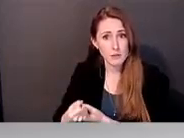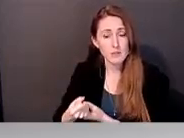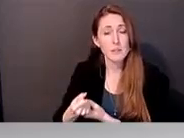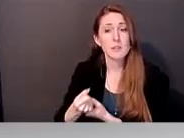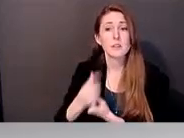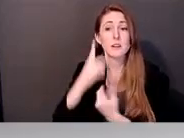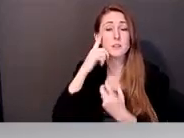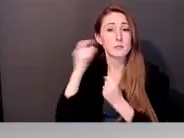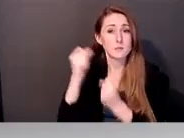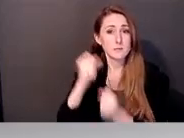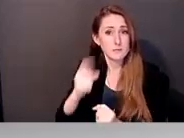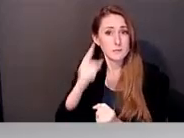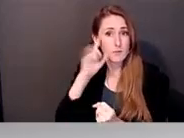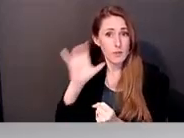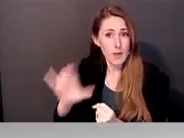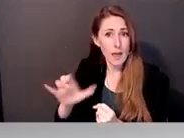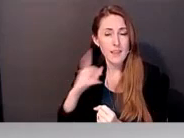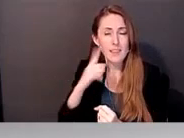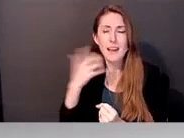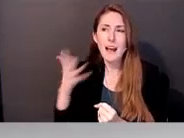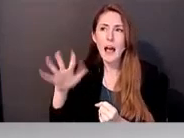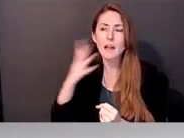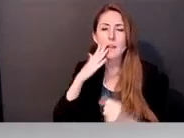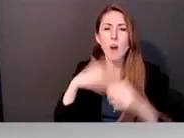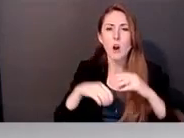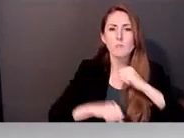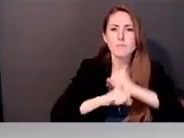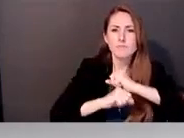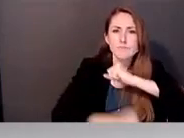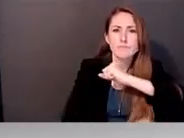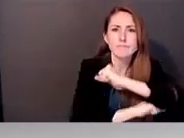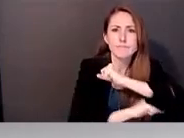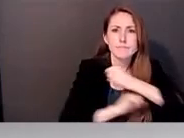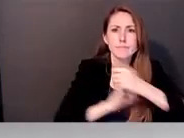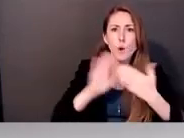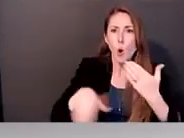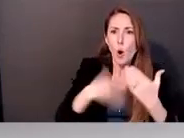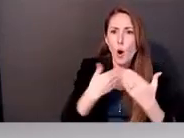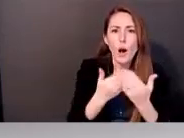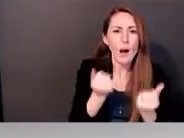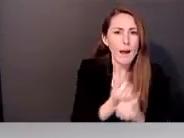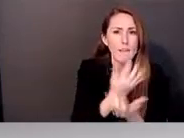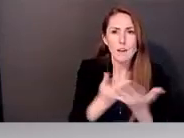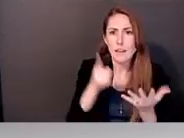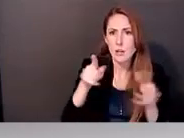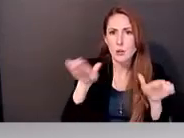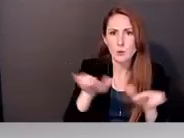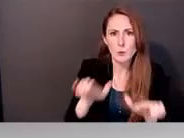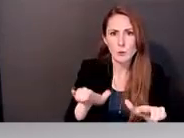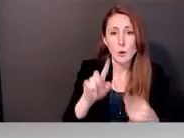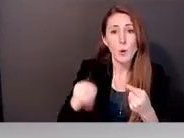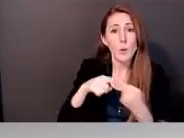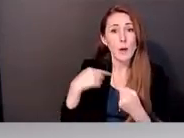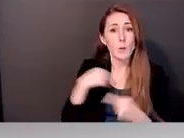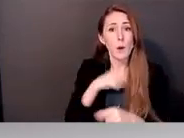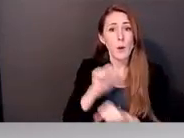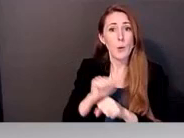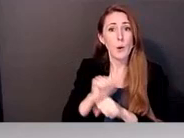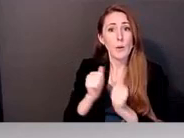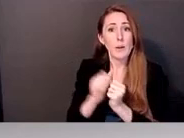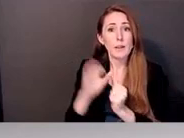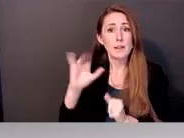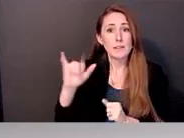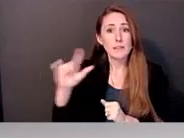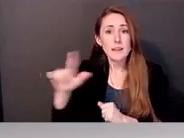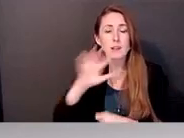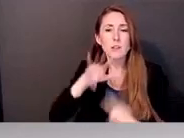for doing that, that kind of underlie almost all of what you're doing. And so when we're working with centers, we're really talking about that you need to be